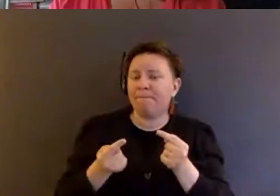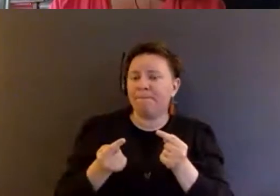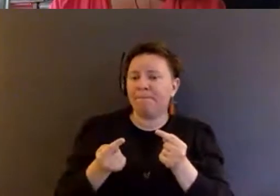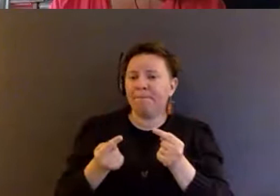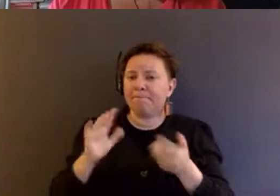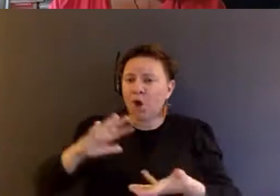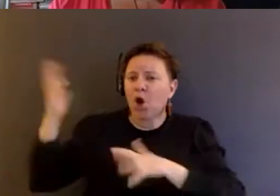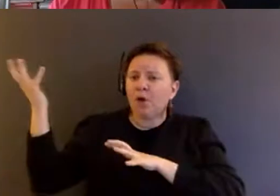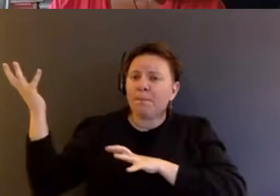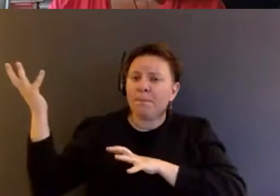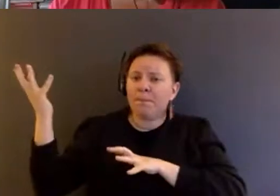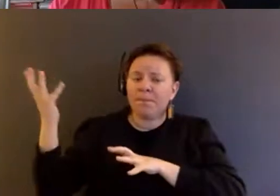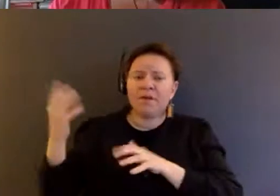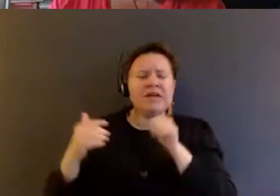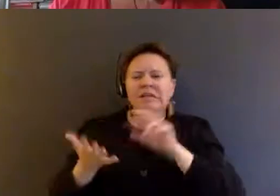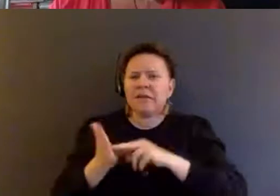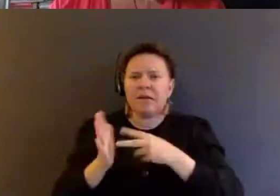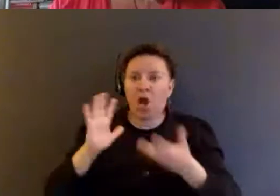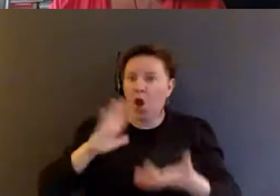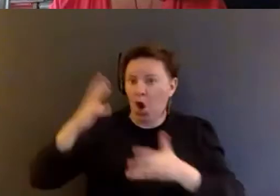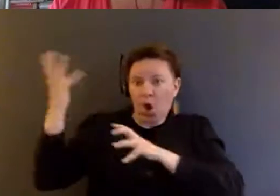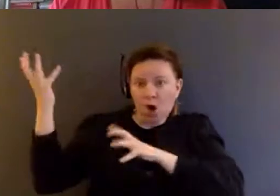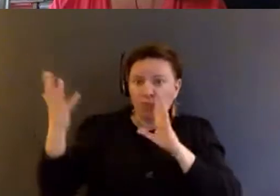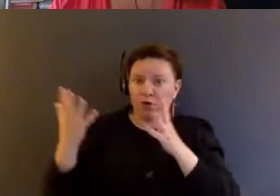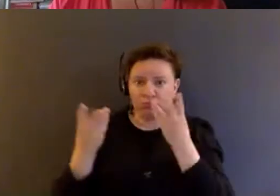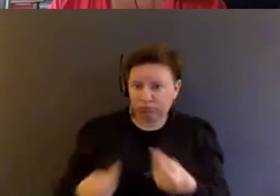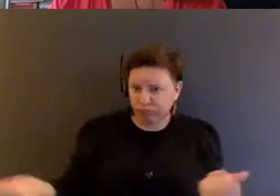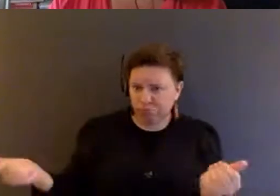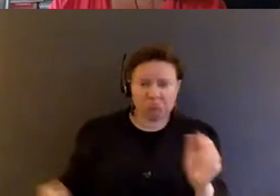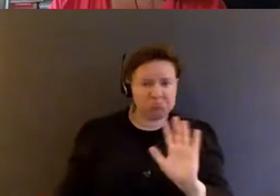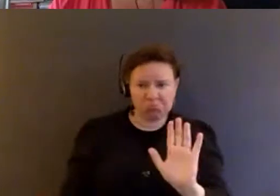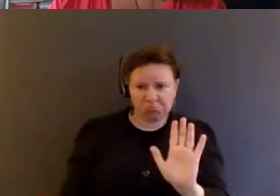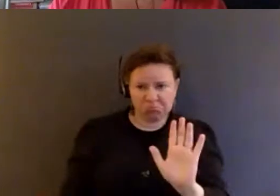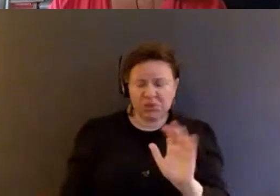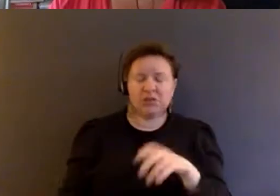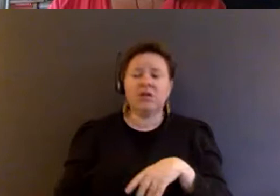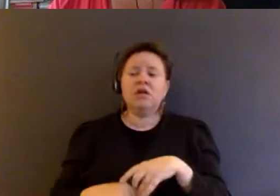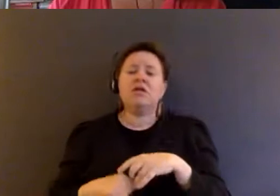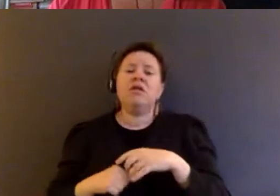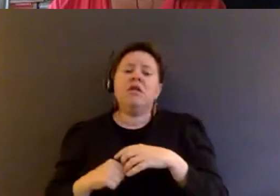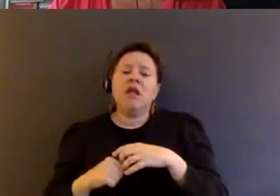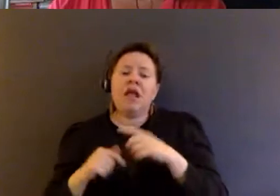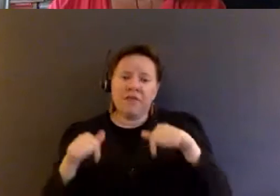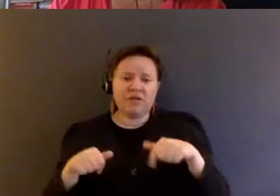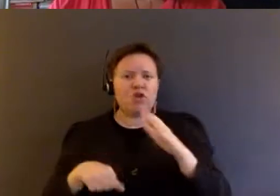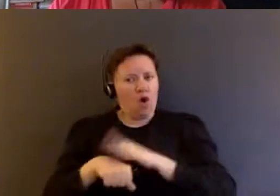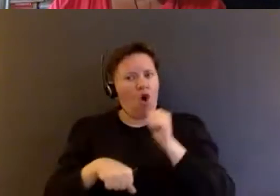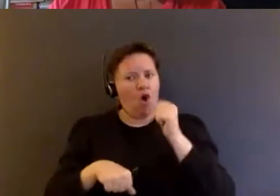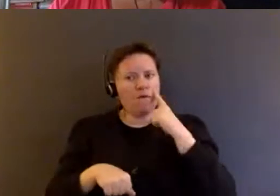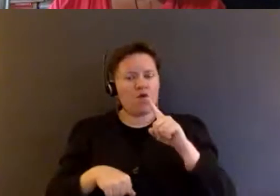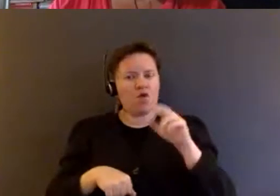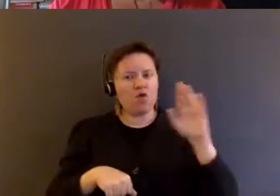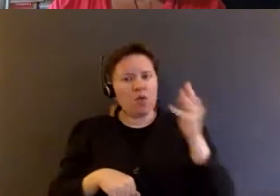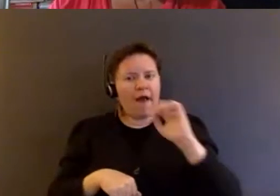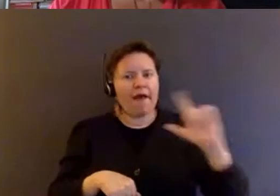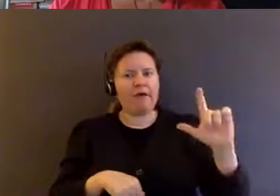And this is not to say harm is going to go away. And this is a call for radical change